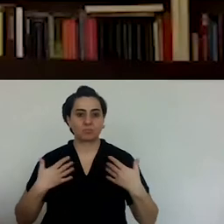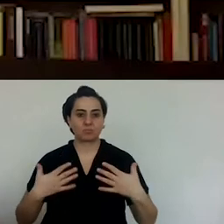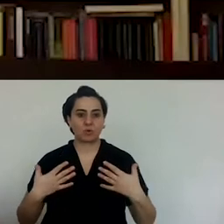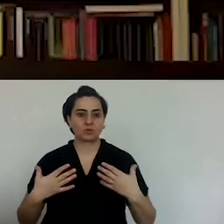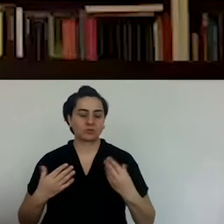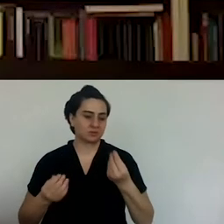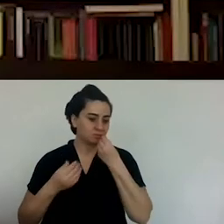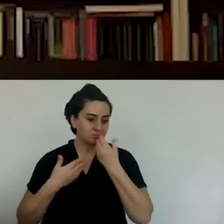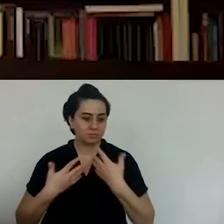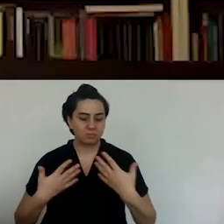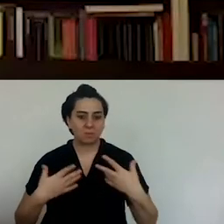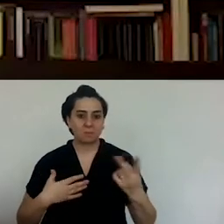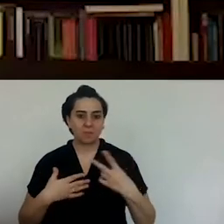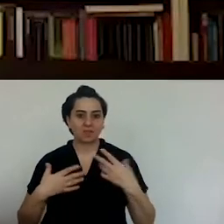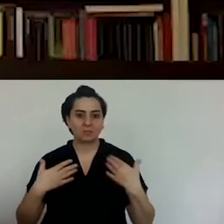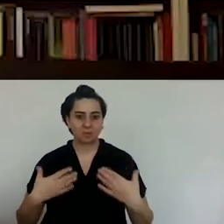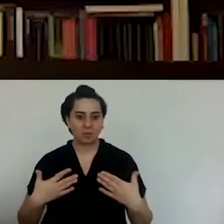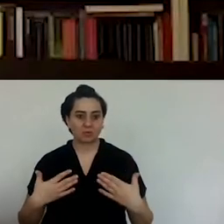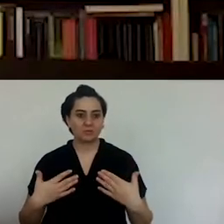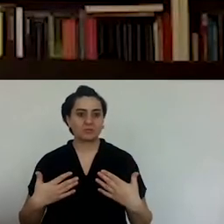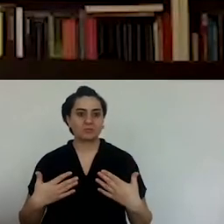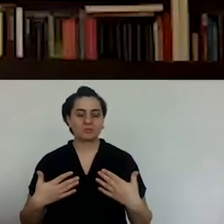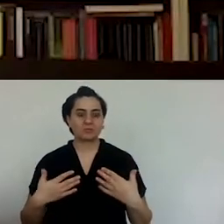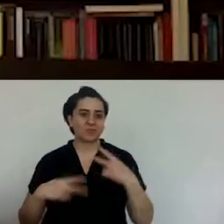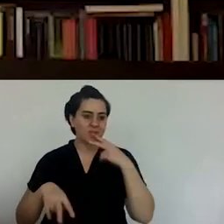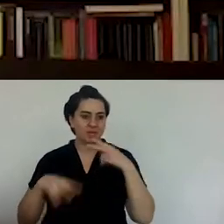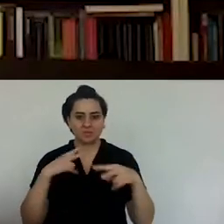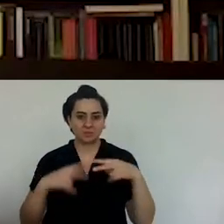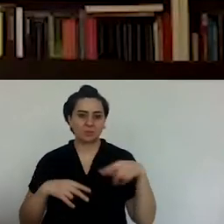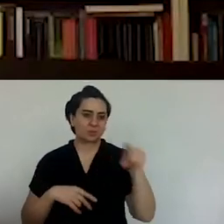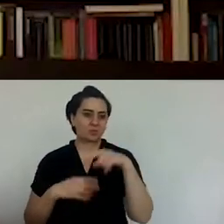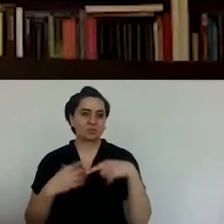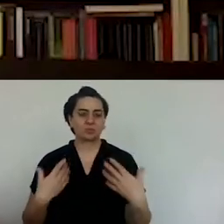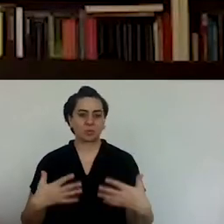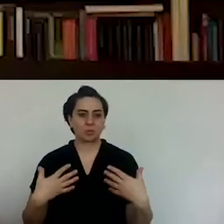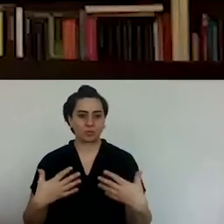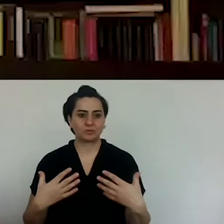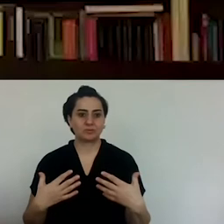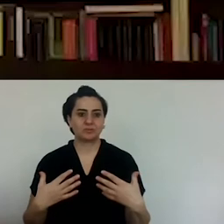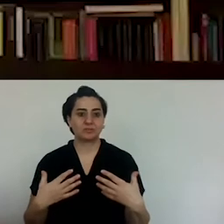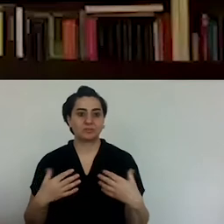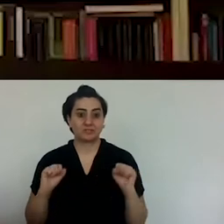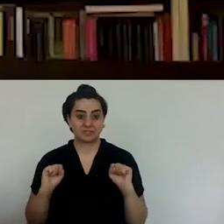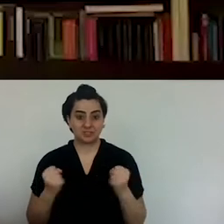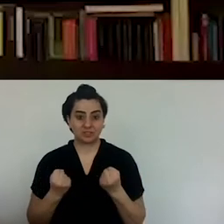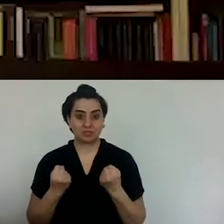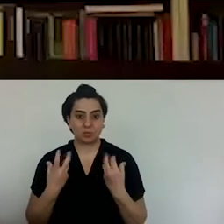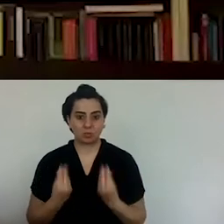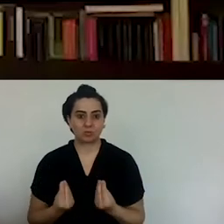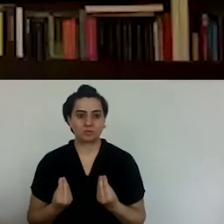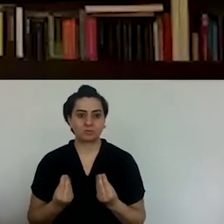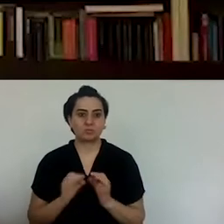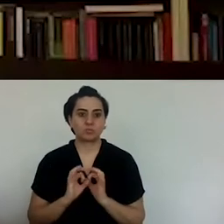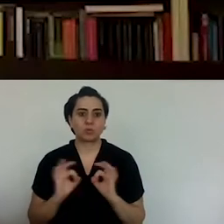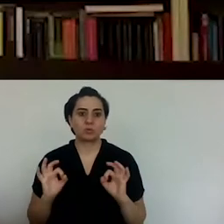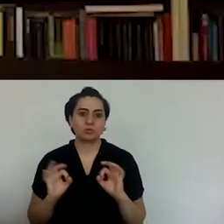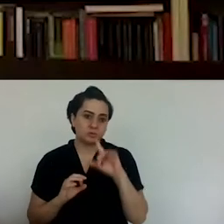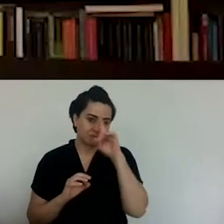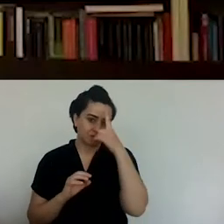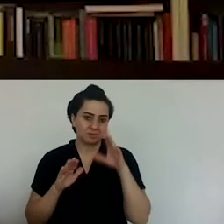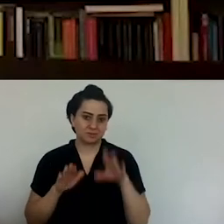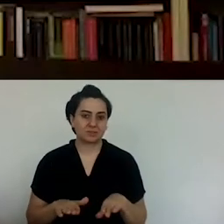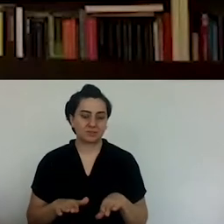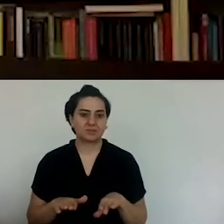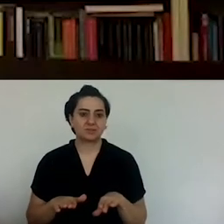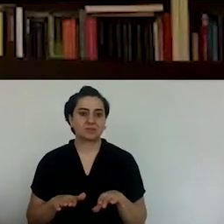In the summer season, there's a lot to eat for the cats in the Prince Islands, as a matter of fact, because they would get food from the restaurants, for example.